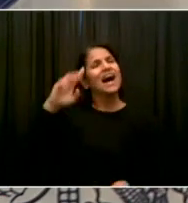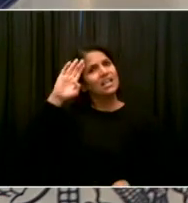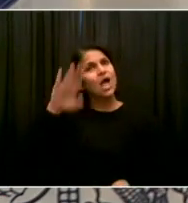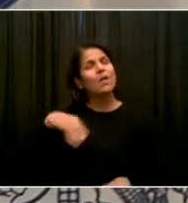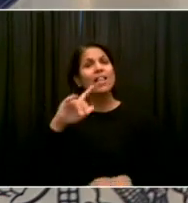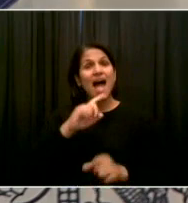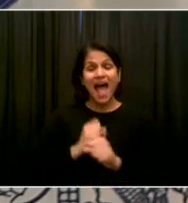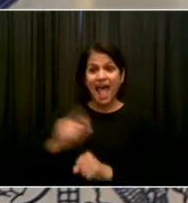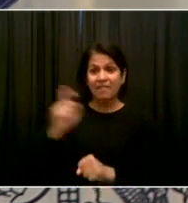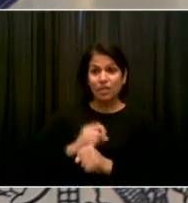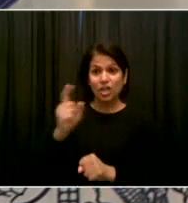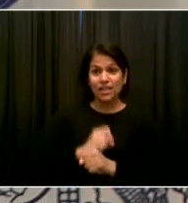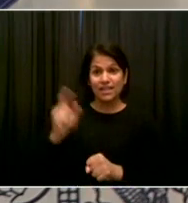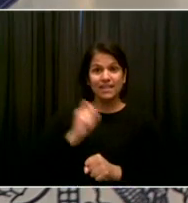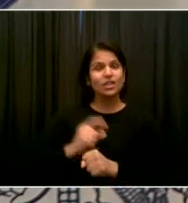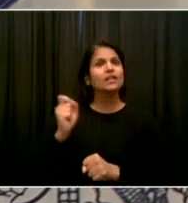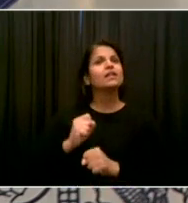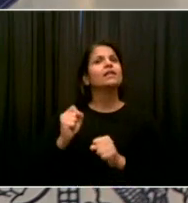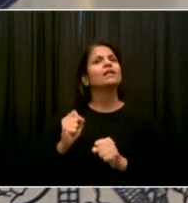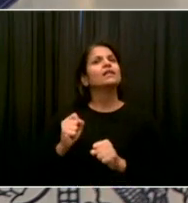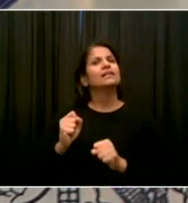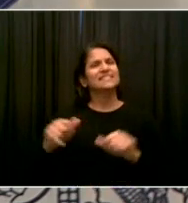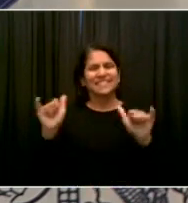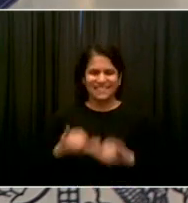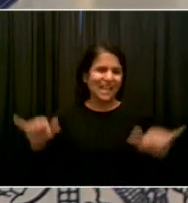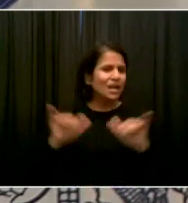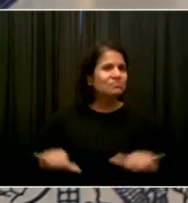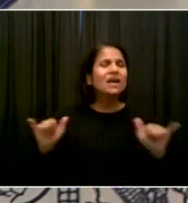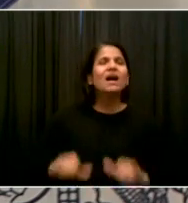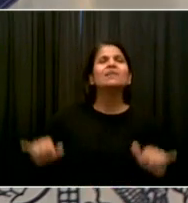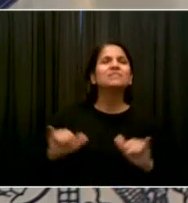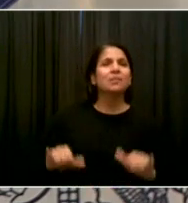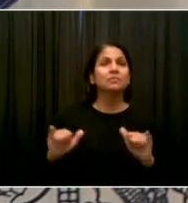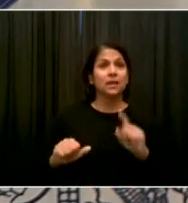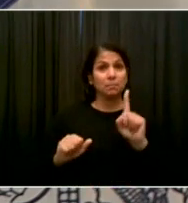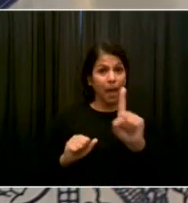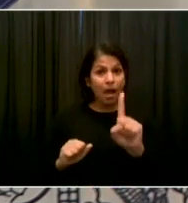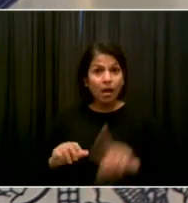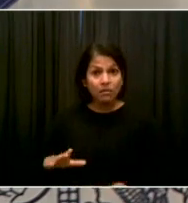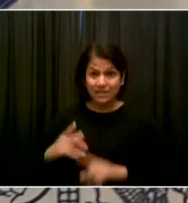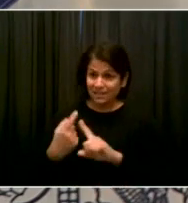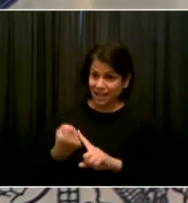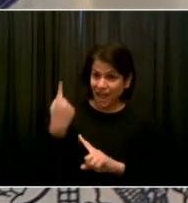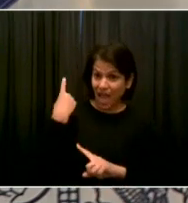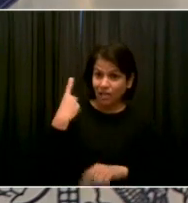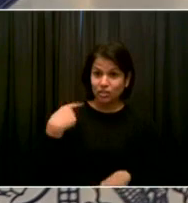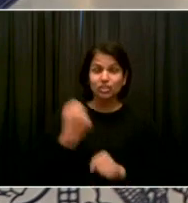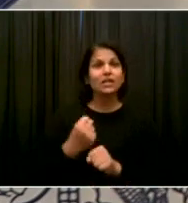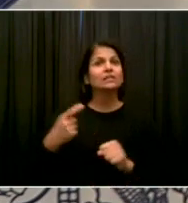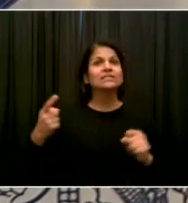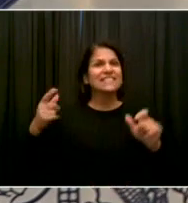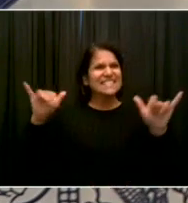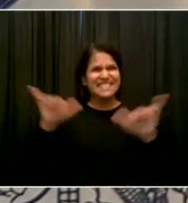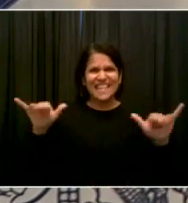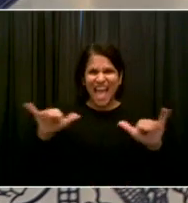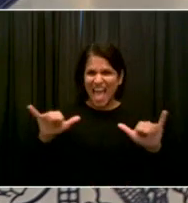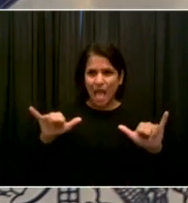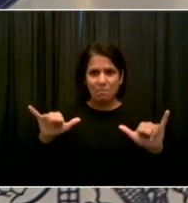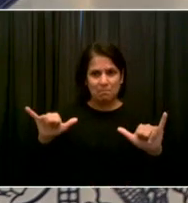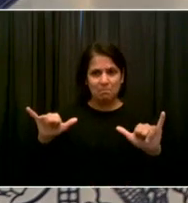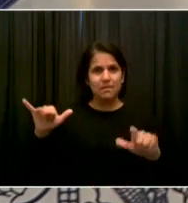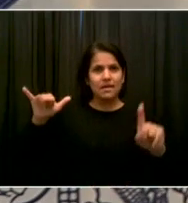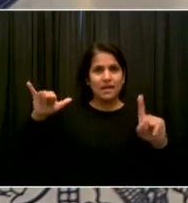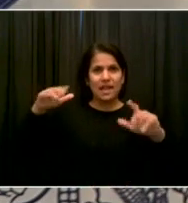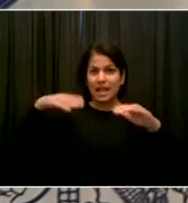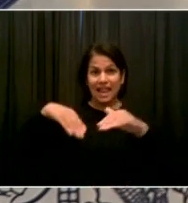we used last year. We're looking at anything that will make this work best. But right now, it is